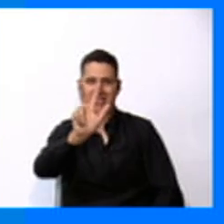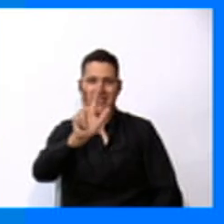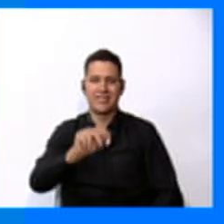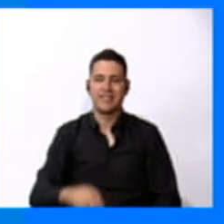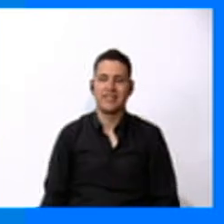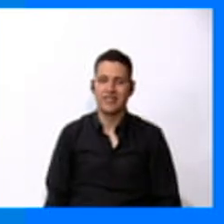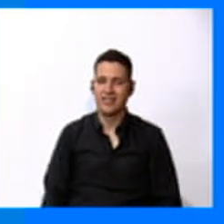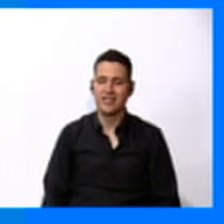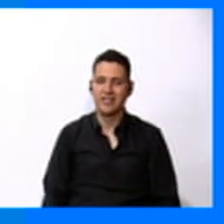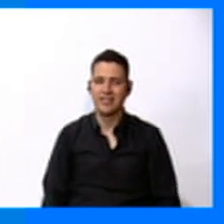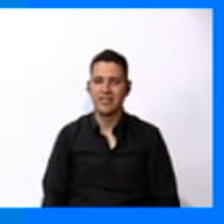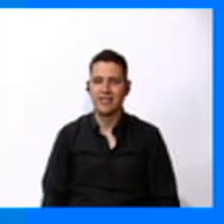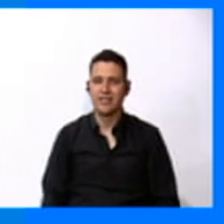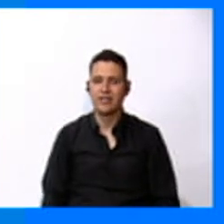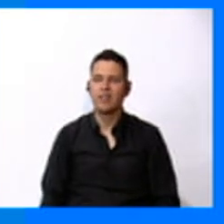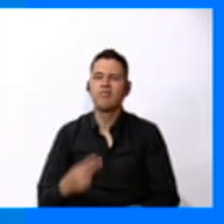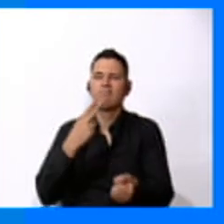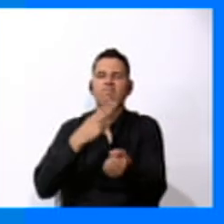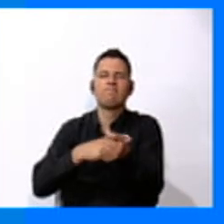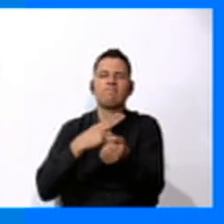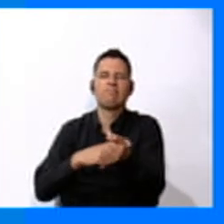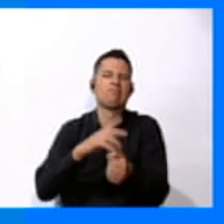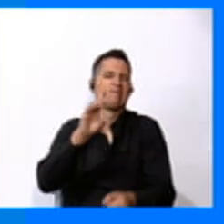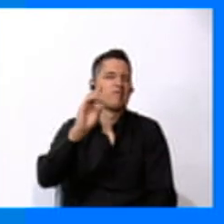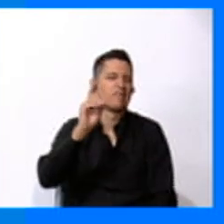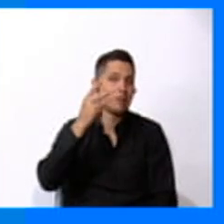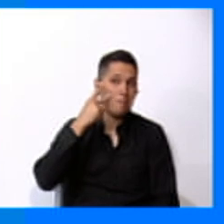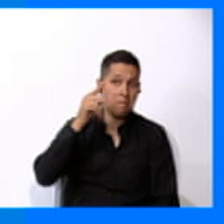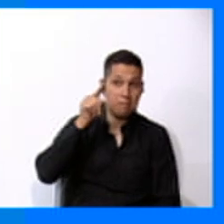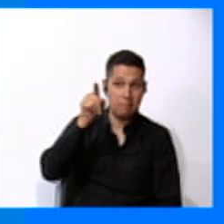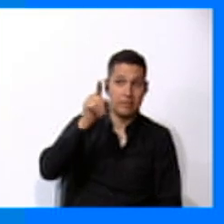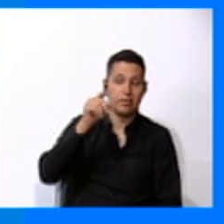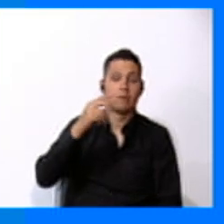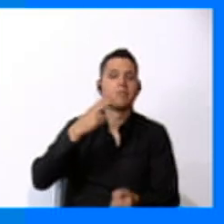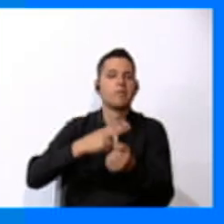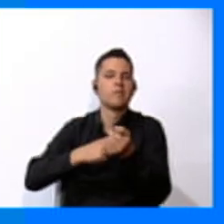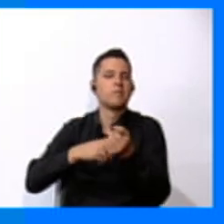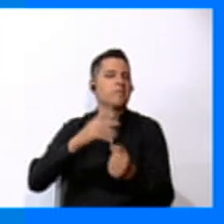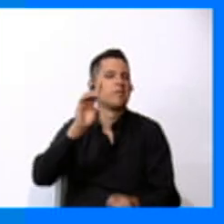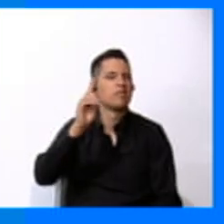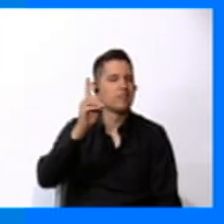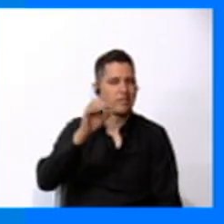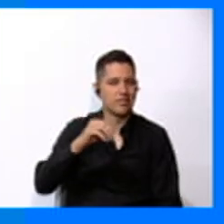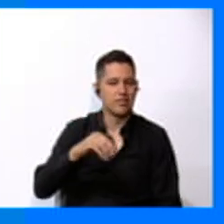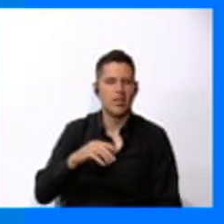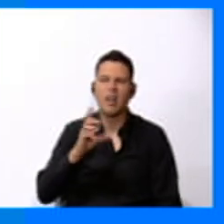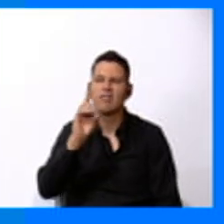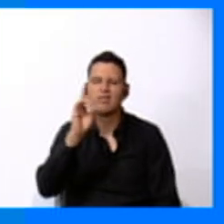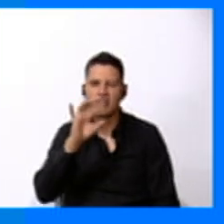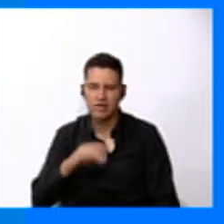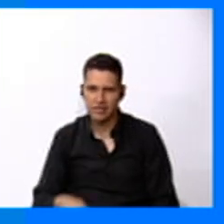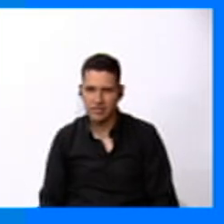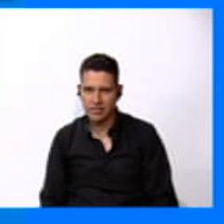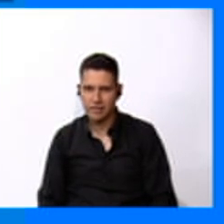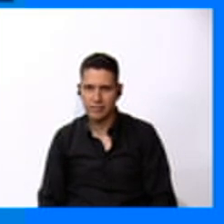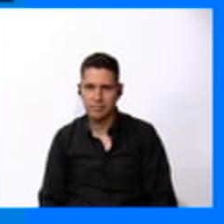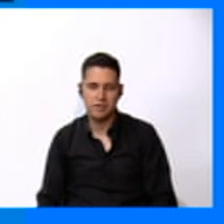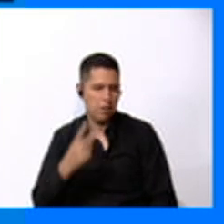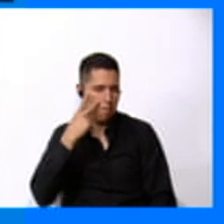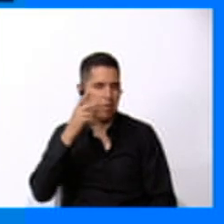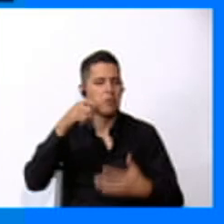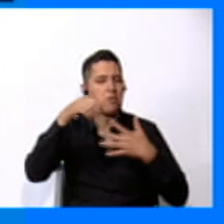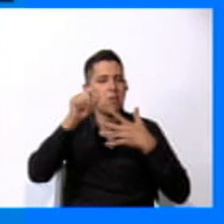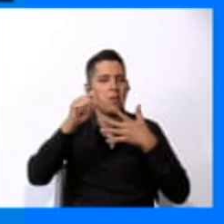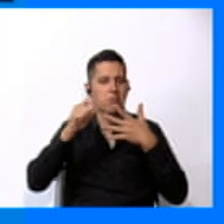Where is the hospital? Look at the hospital. Where is it? Let's see the options.